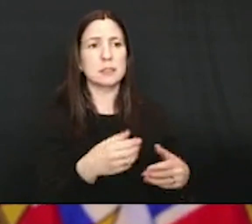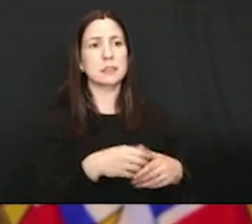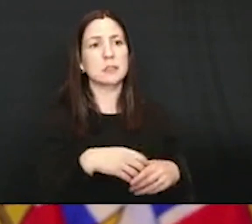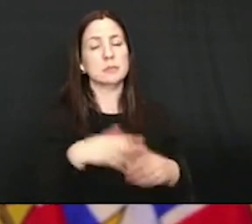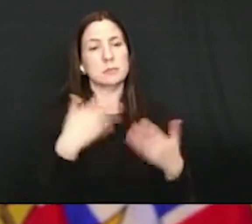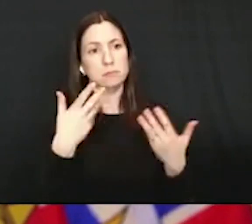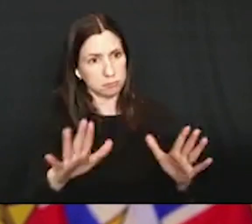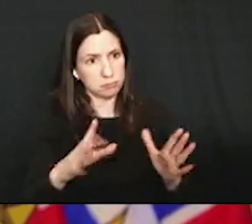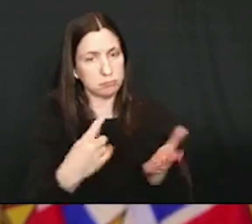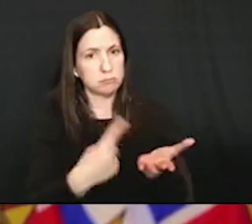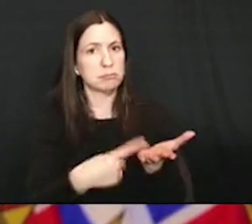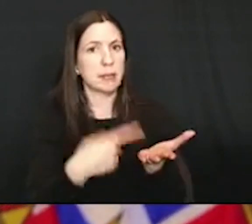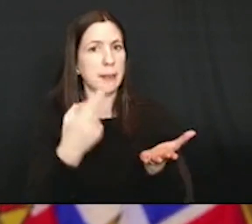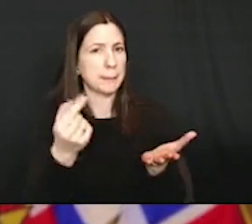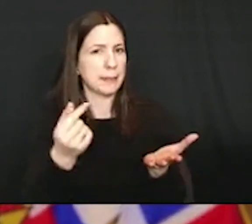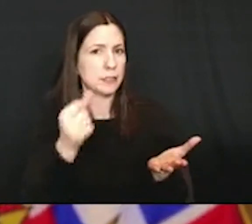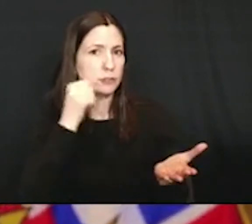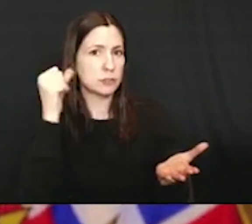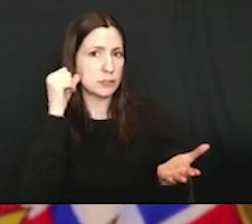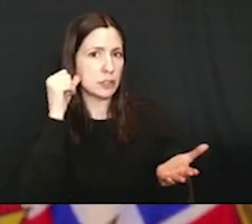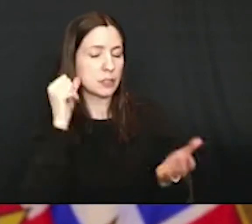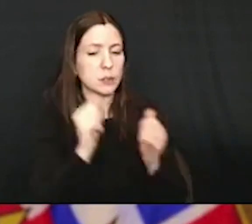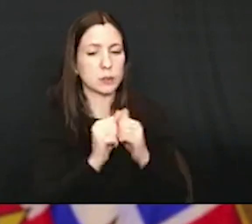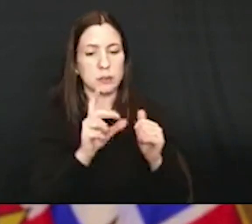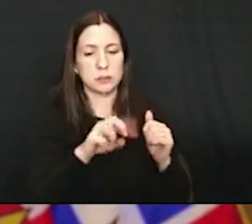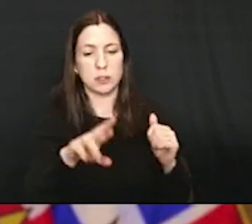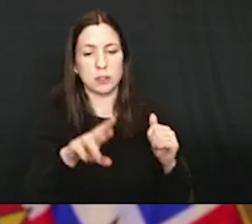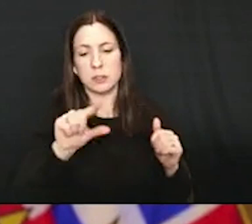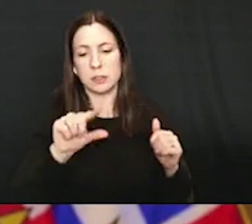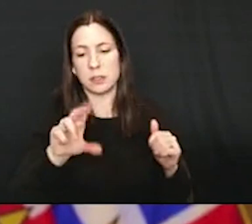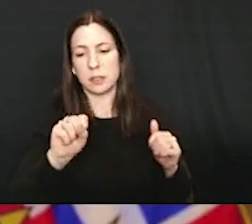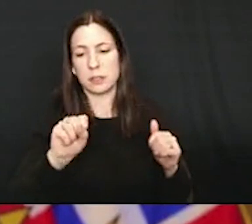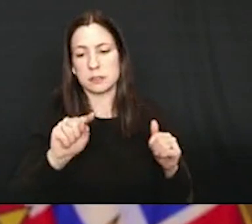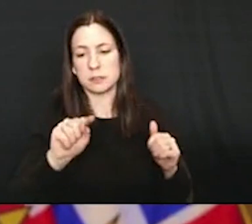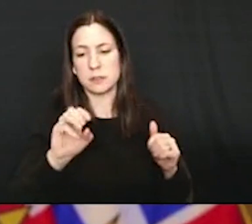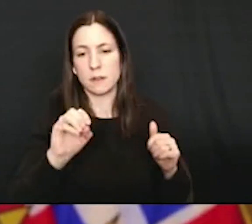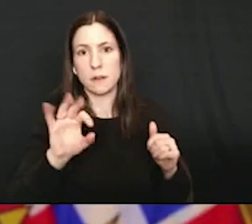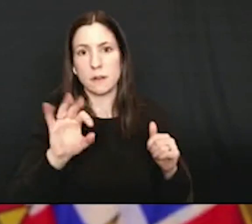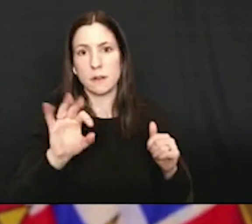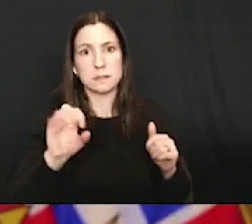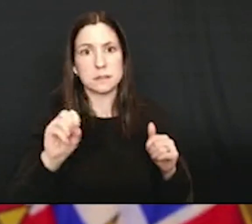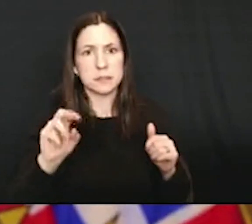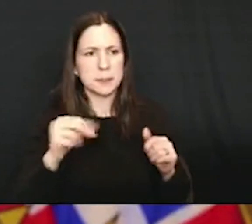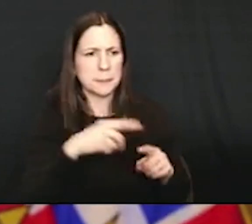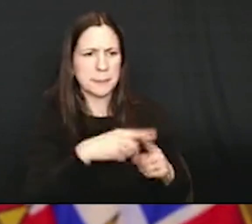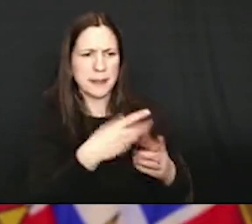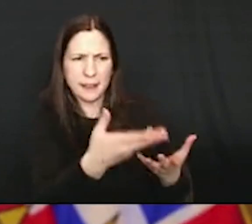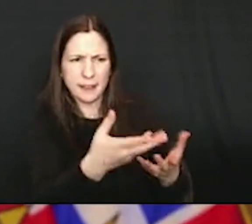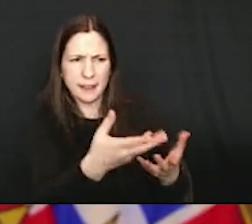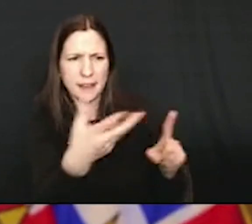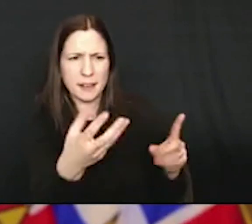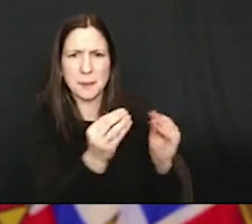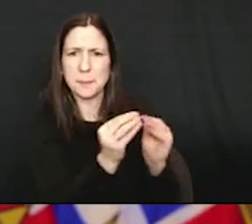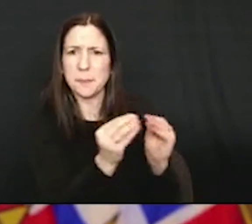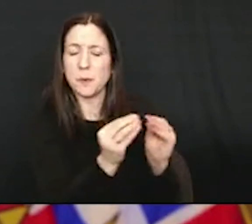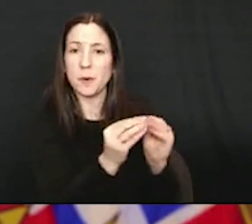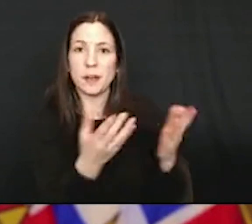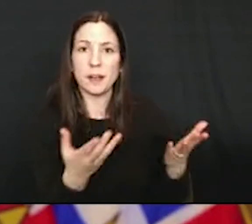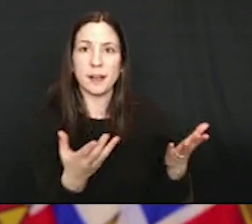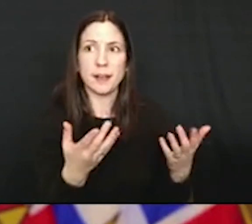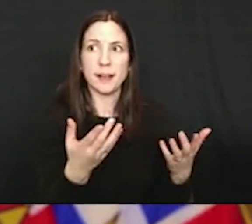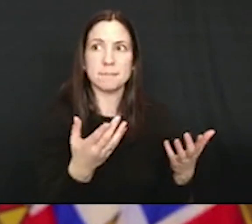we had some discussion about this yesterday with Dr. Gustafson but can you give us any kind of insight into